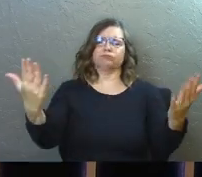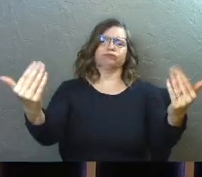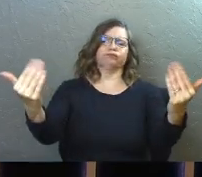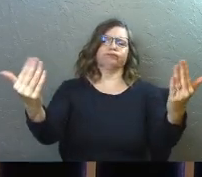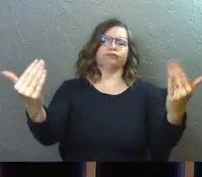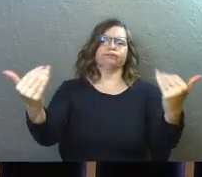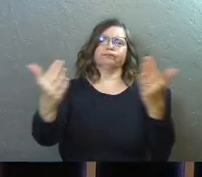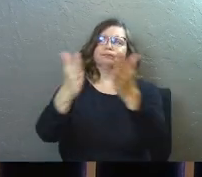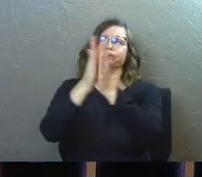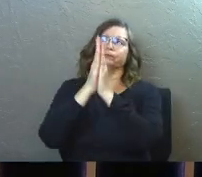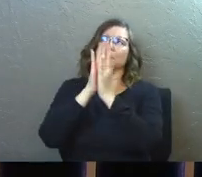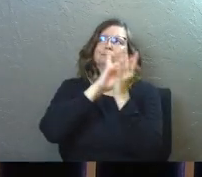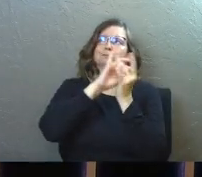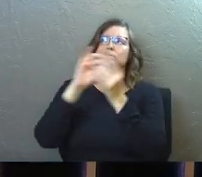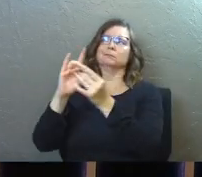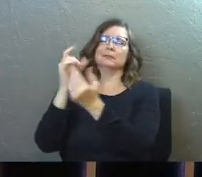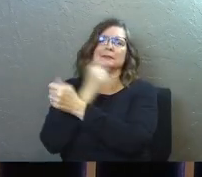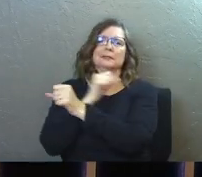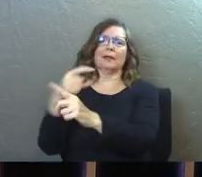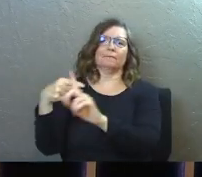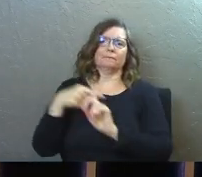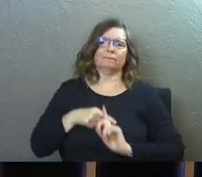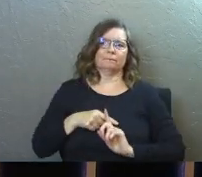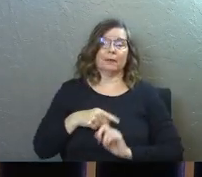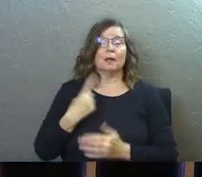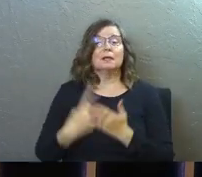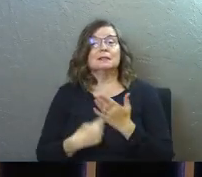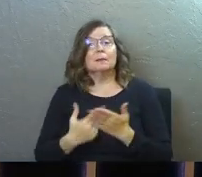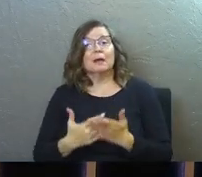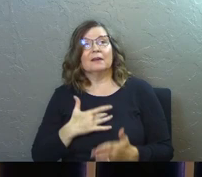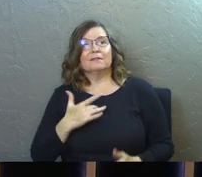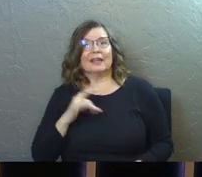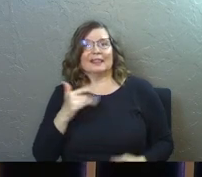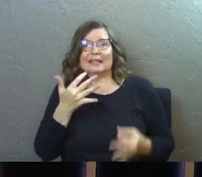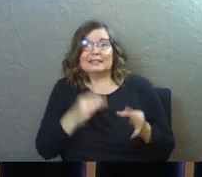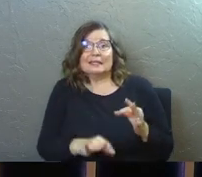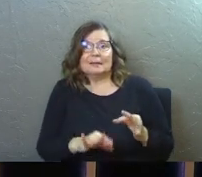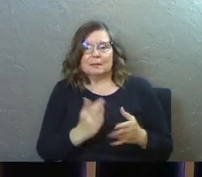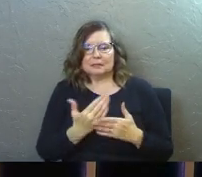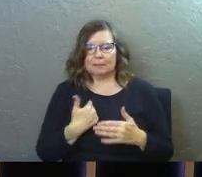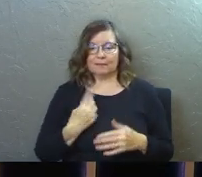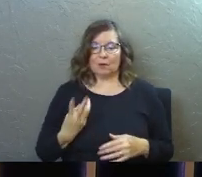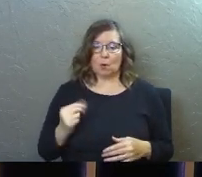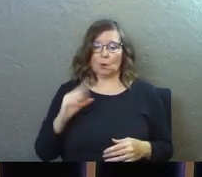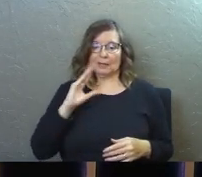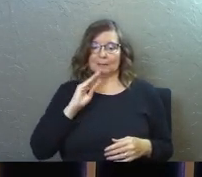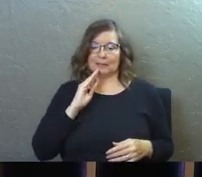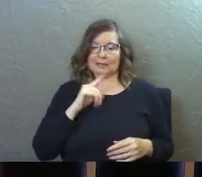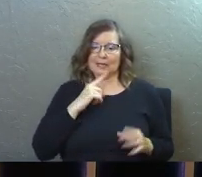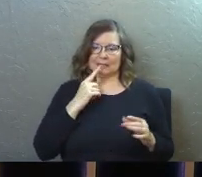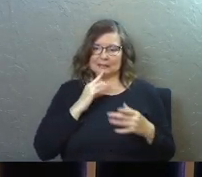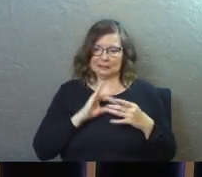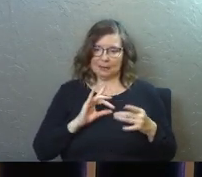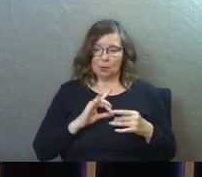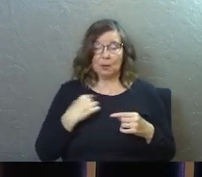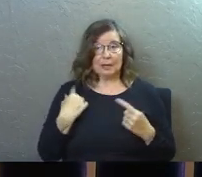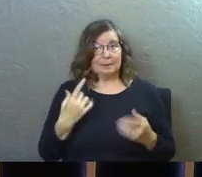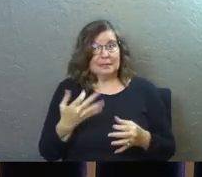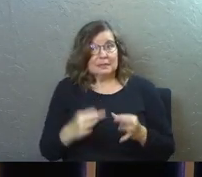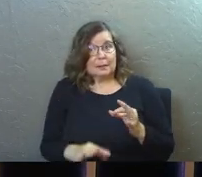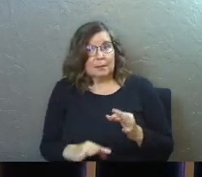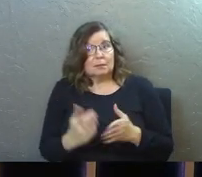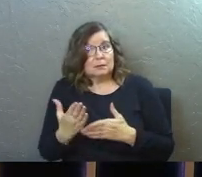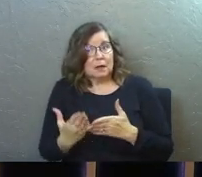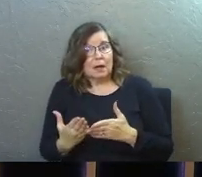pray a prayer, get saved, would you? And sometimes it feels just that simple. And some of our own experiences and testimony, it's been